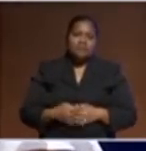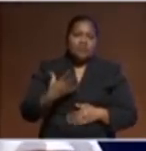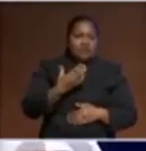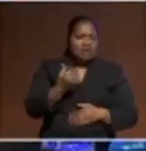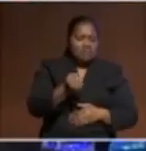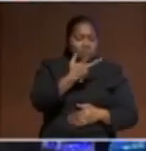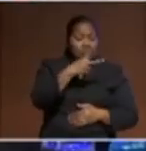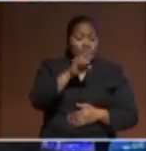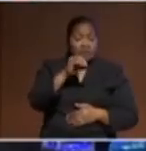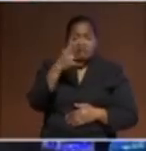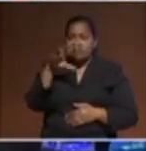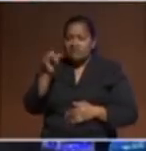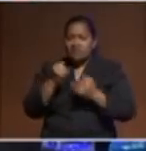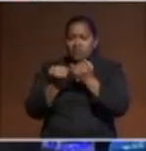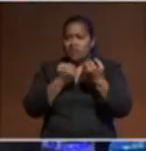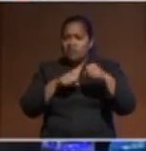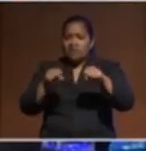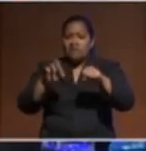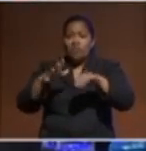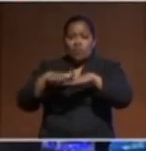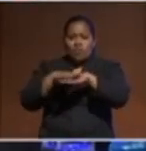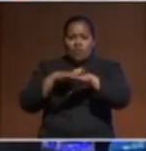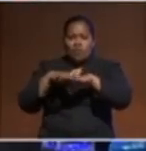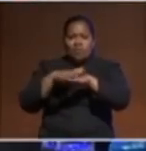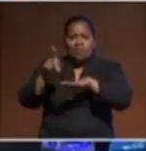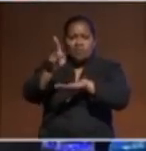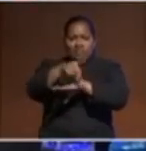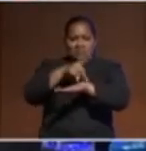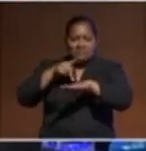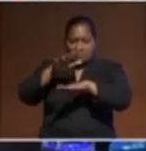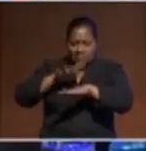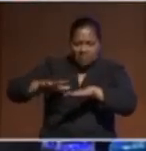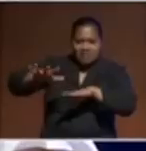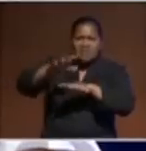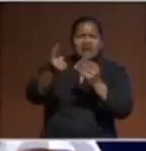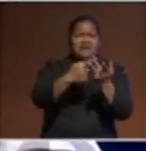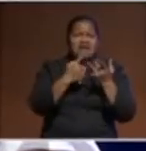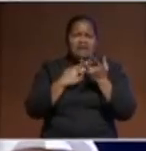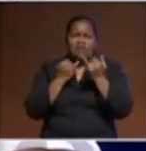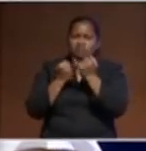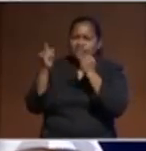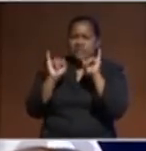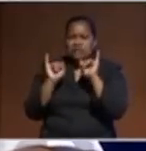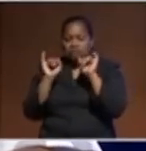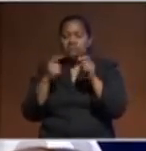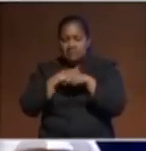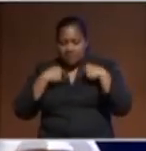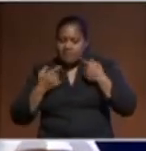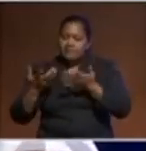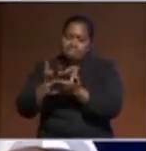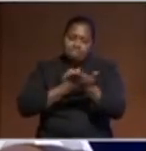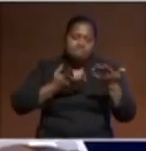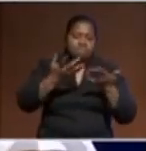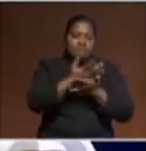for our blue Pacific continent and other security issues that we'll be discussing in the next